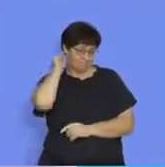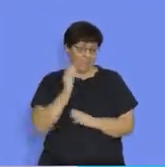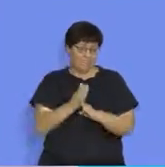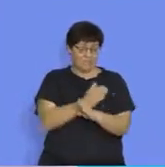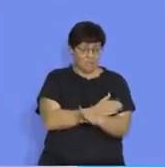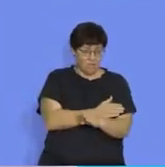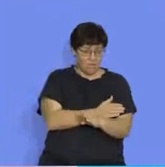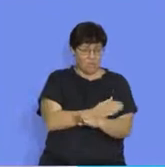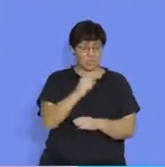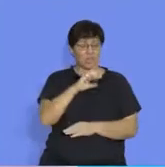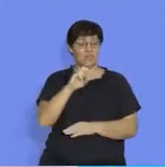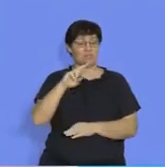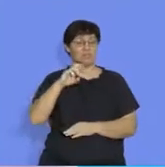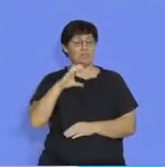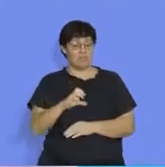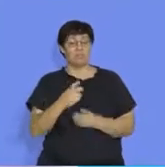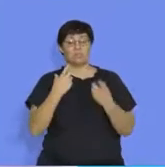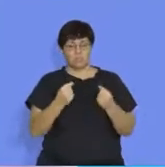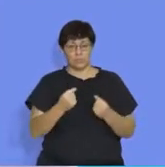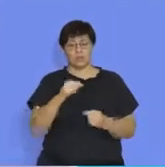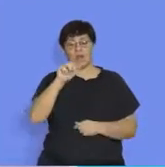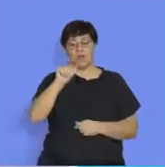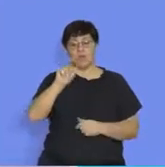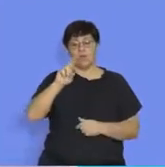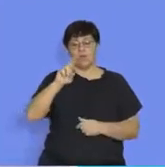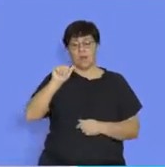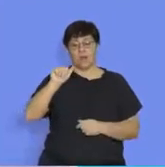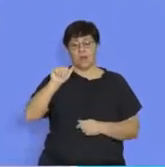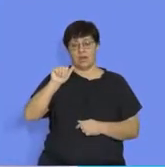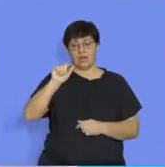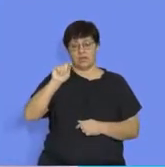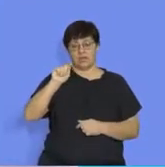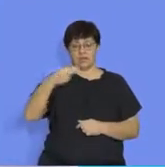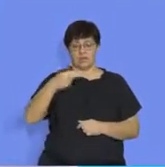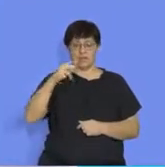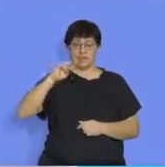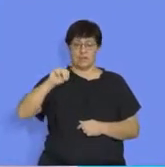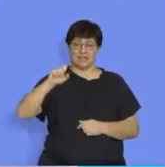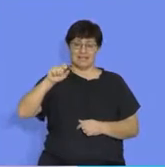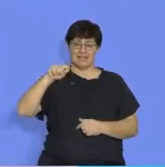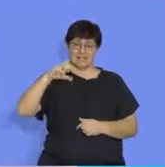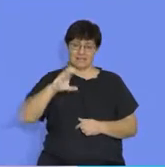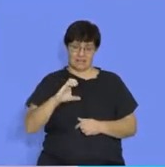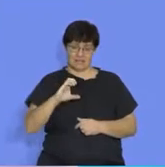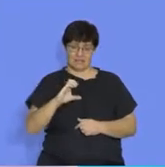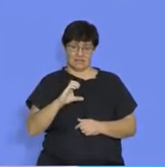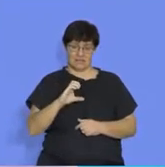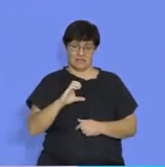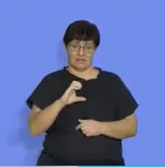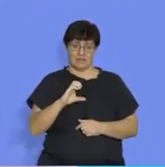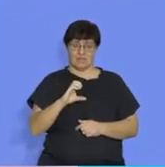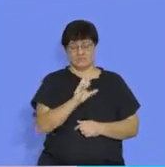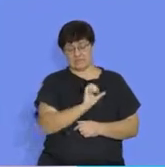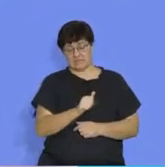before geometric sequences, we do arithmetic sequences. And arithmetic sequences have a